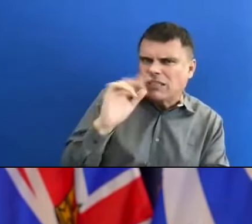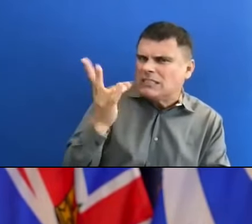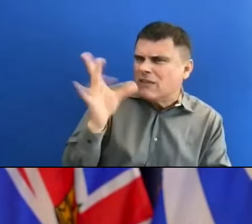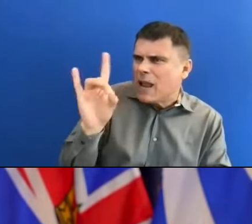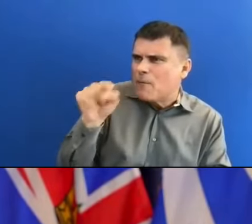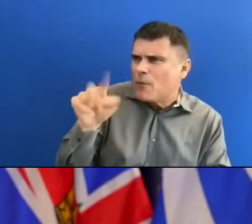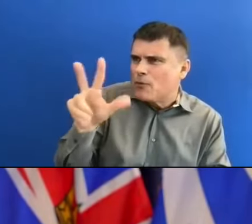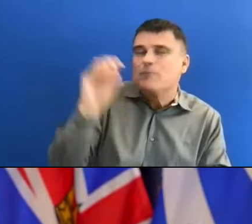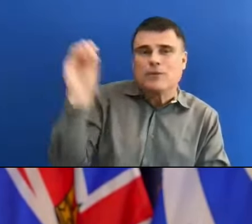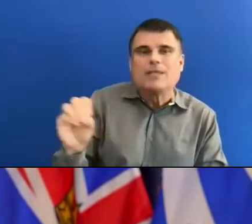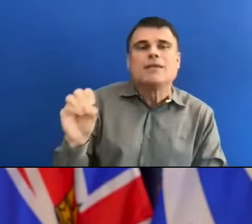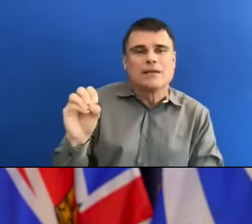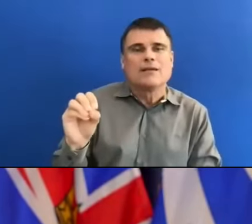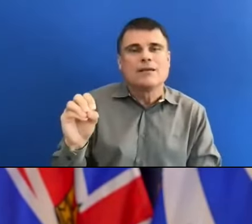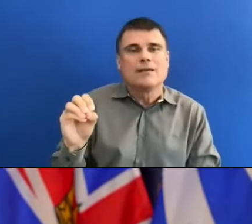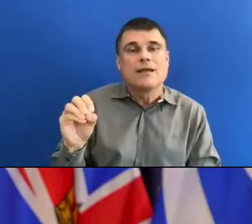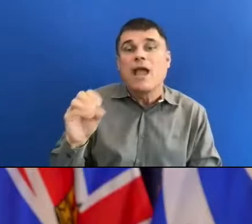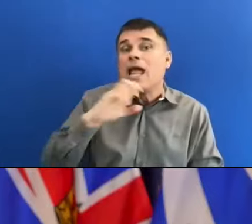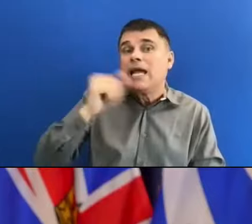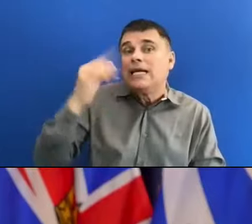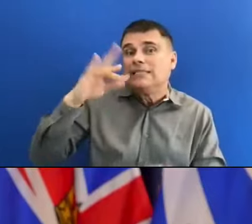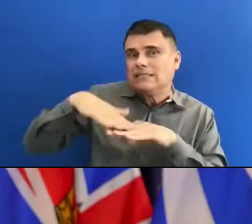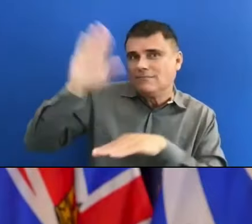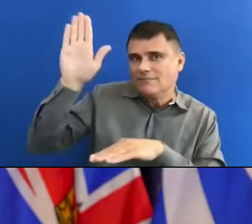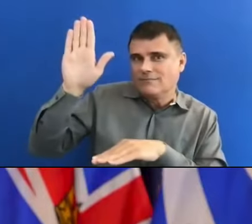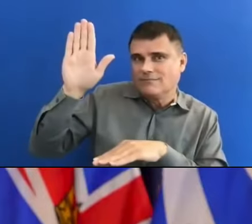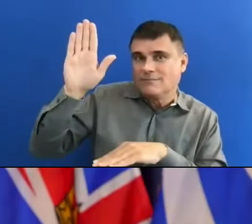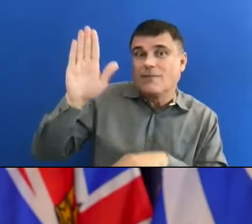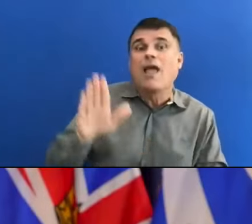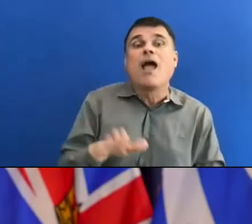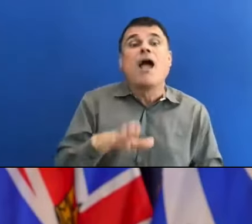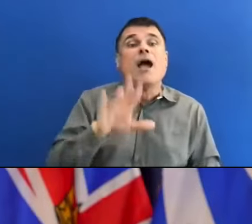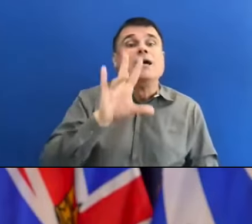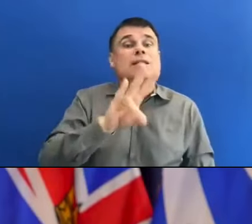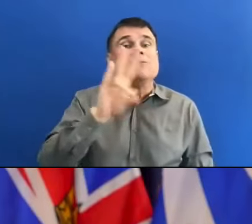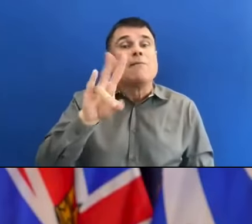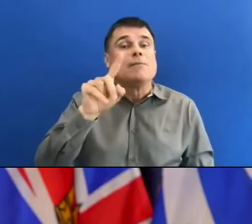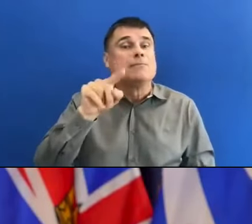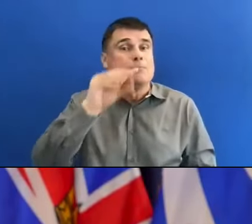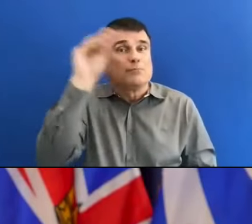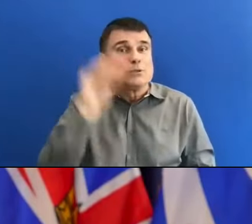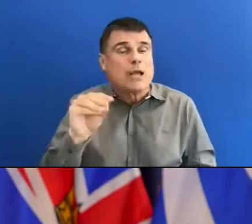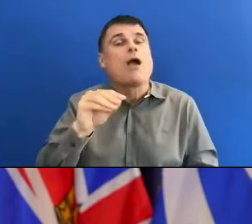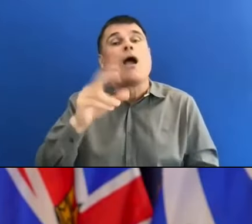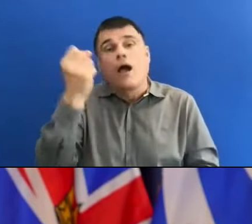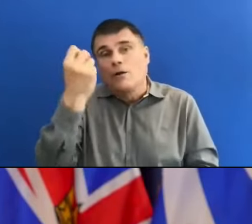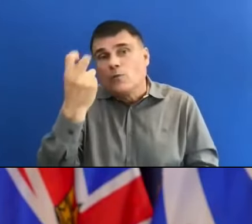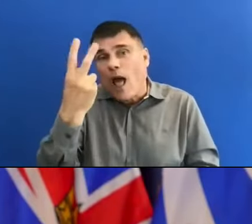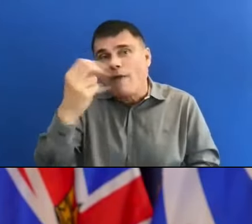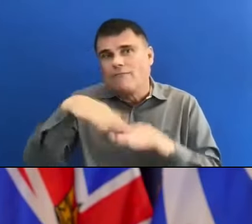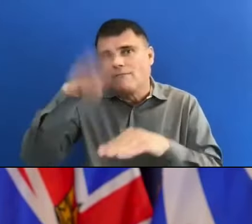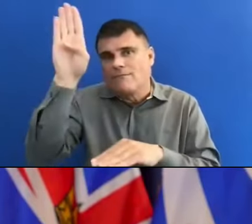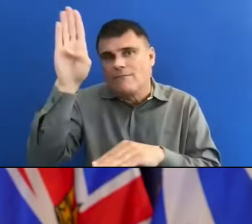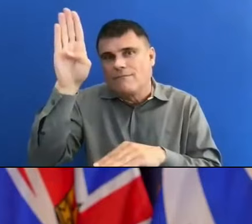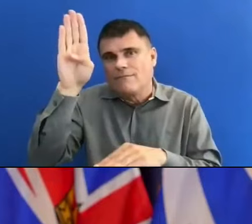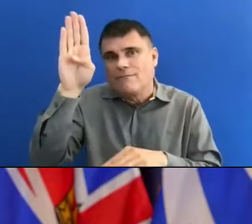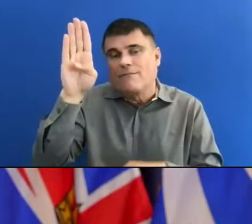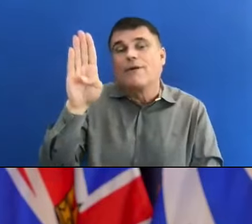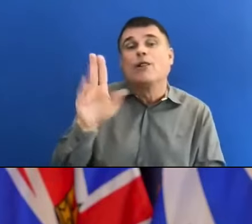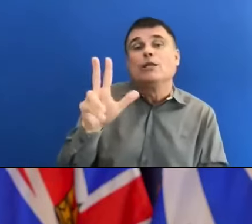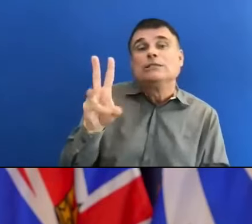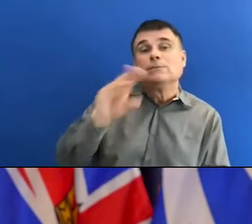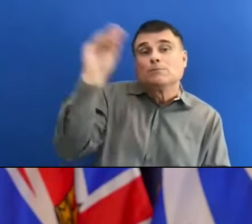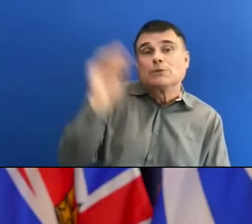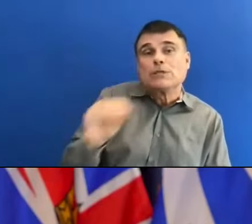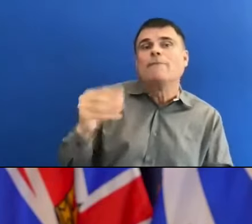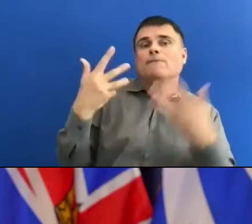% of all those over 12 and 31.6% of adults have received their second dose and 29.5